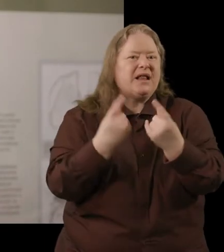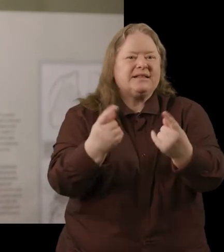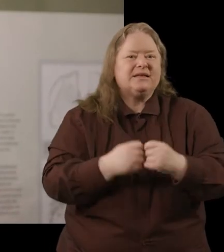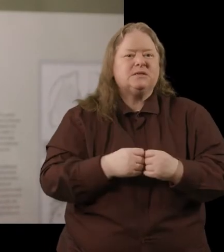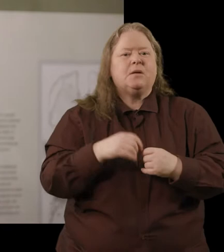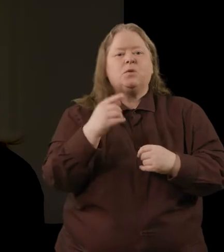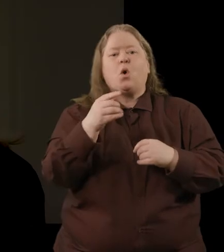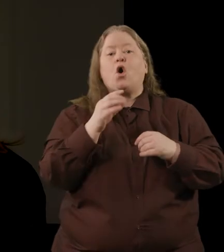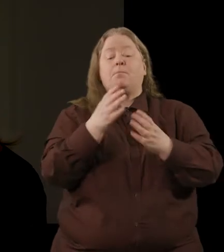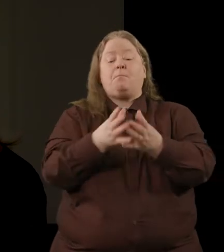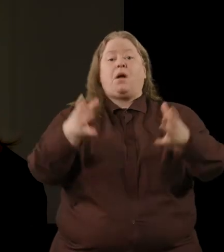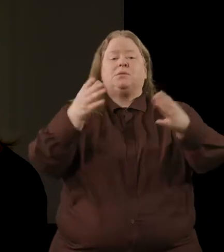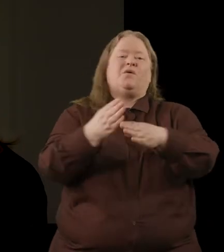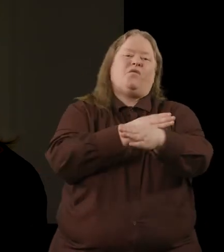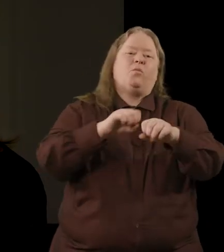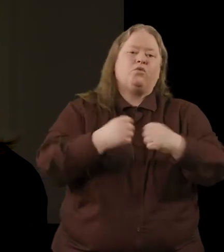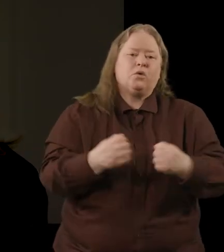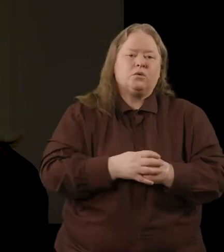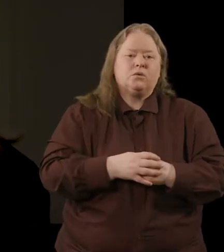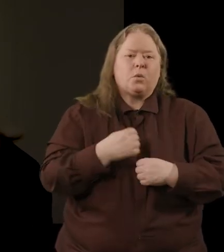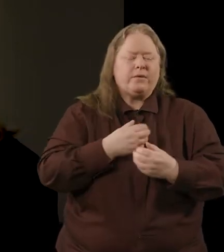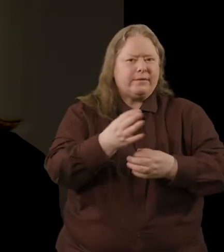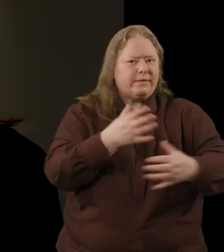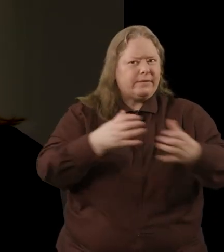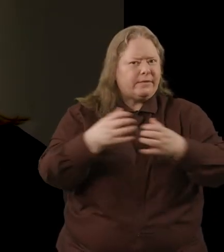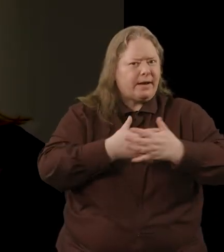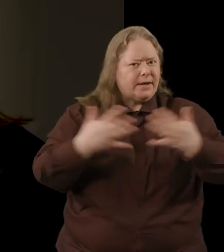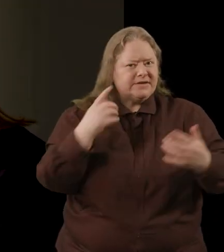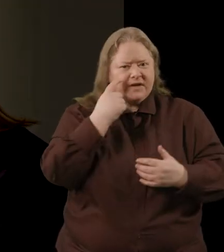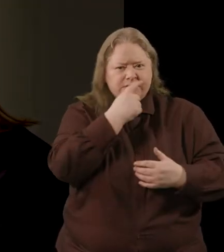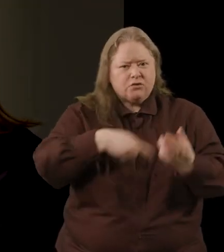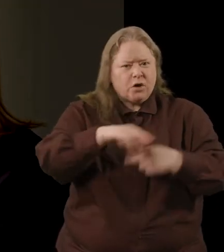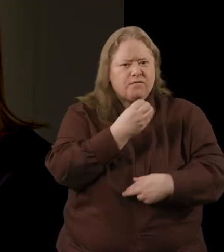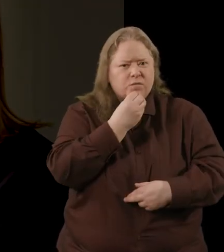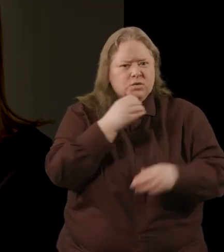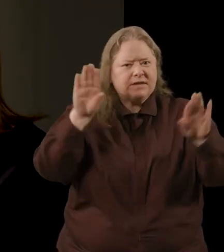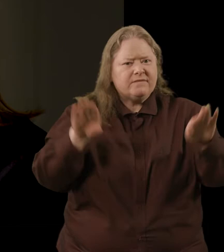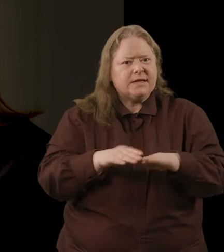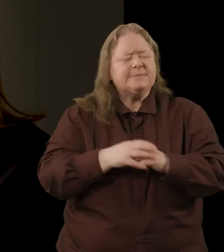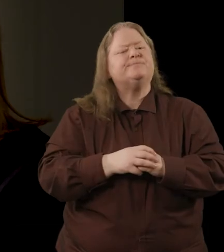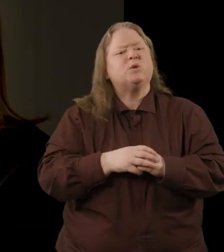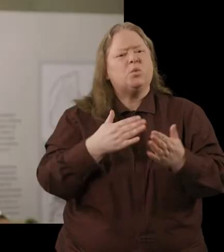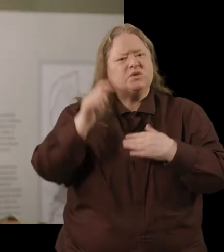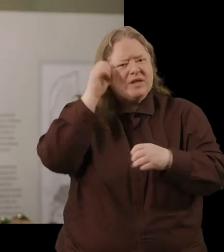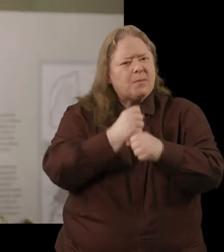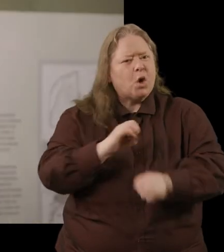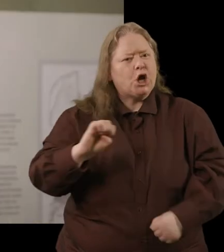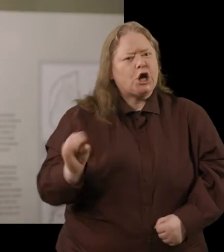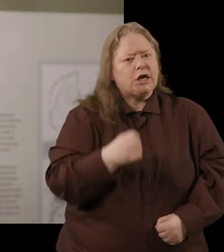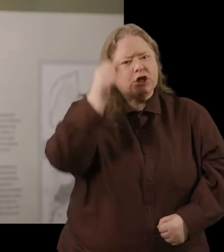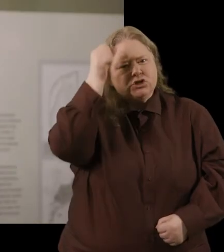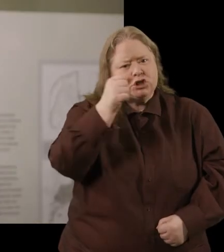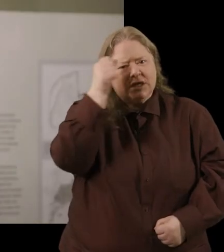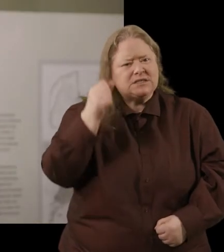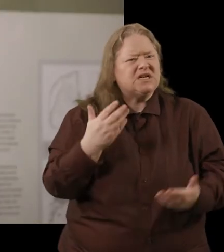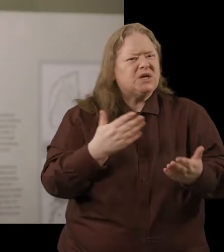before it broke. So we're getting lots of evidence then around food in the valley but what do you think about early Christianity then in